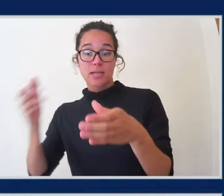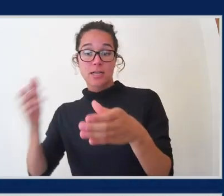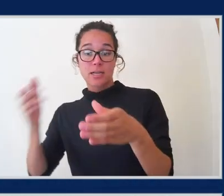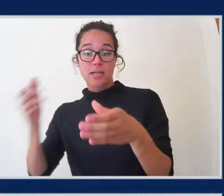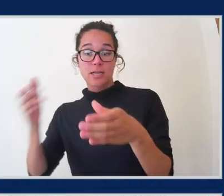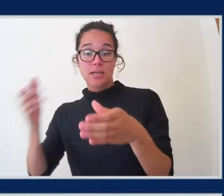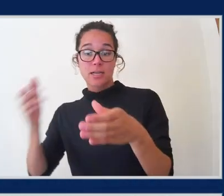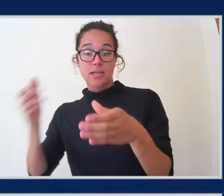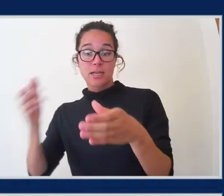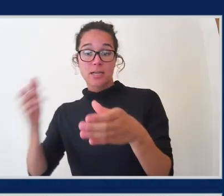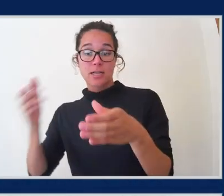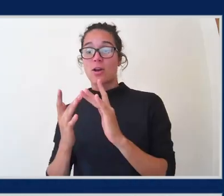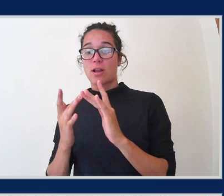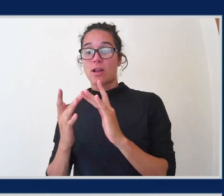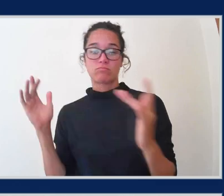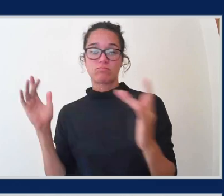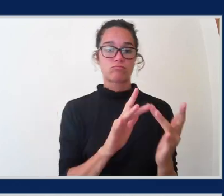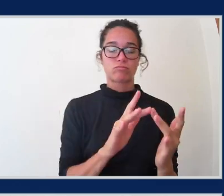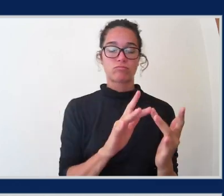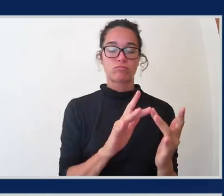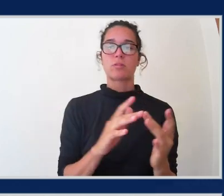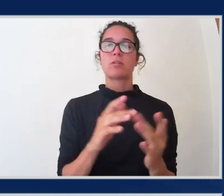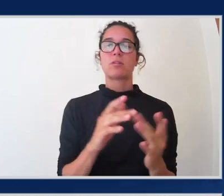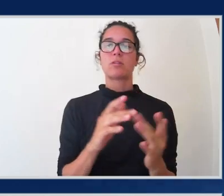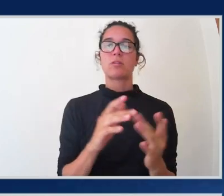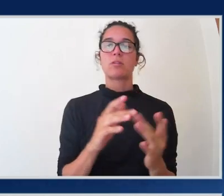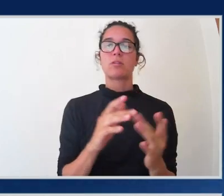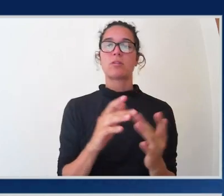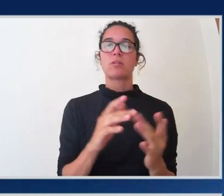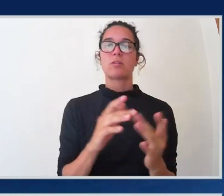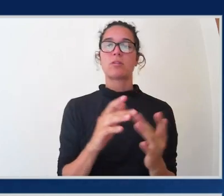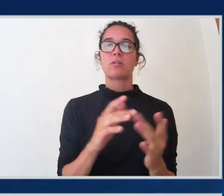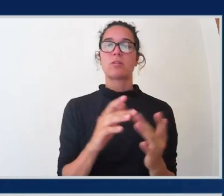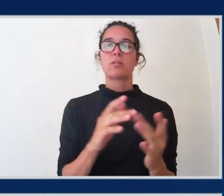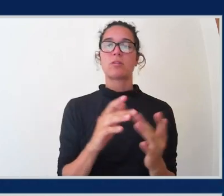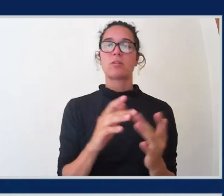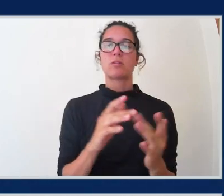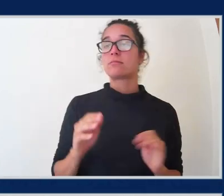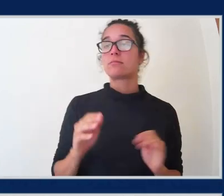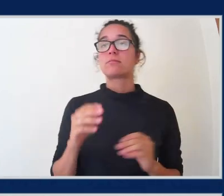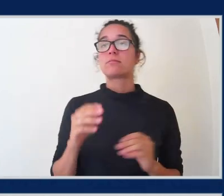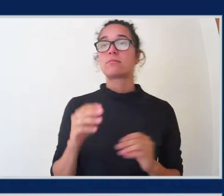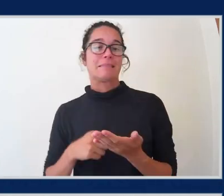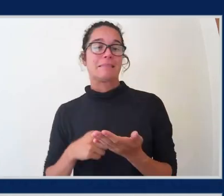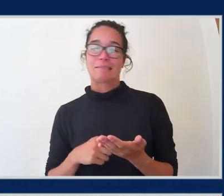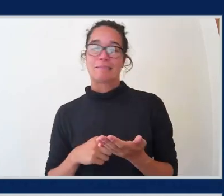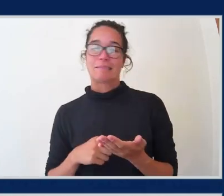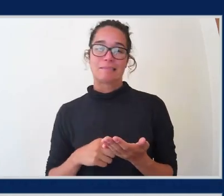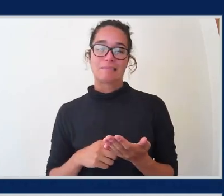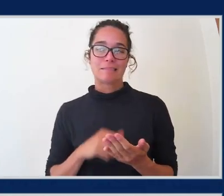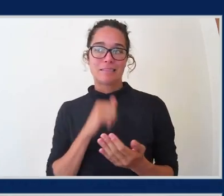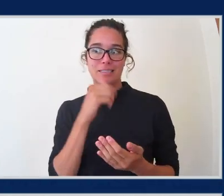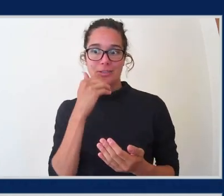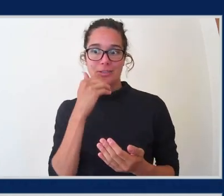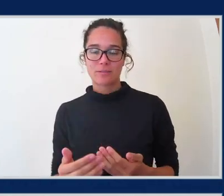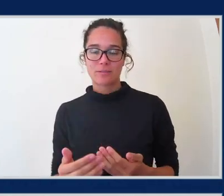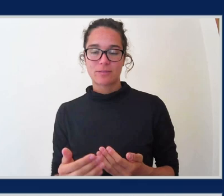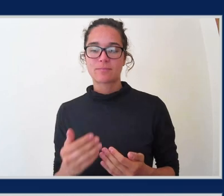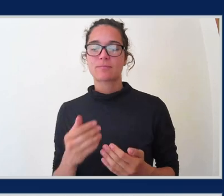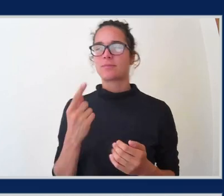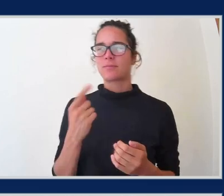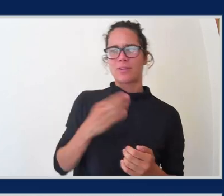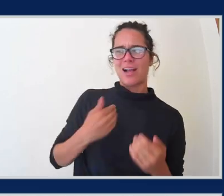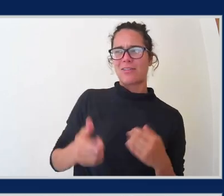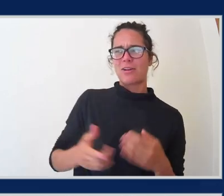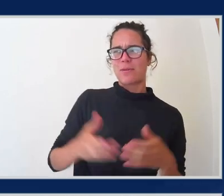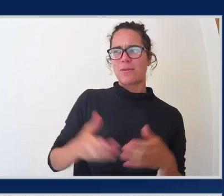not be good based on the use case. I'll just say based on the context and the data that's in it. Yeah. But honestly, I would also never have an S3 bucket directly available from the internet. I